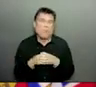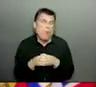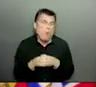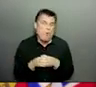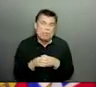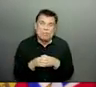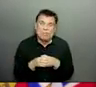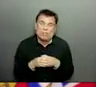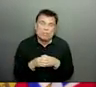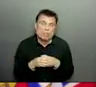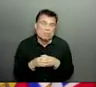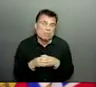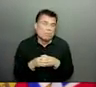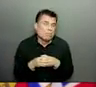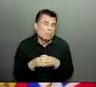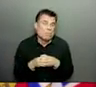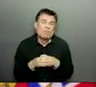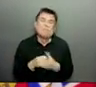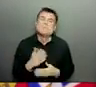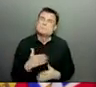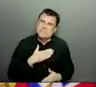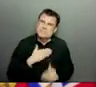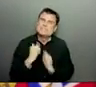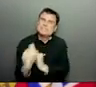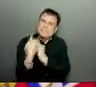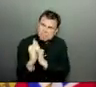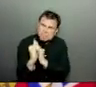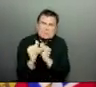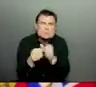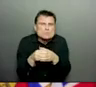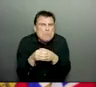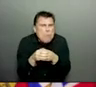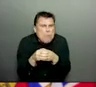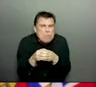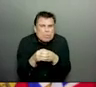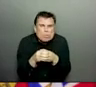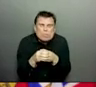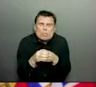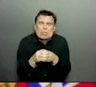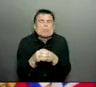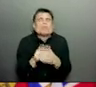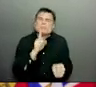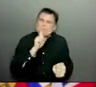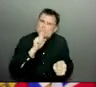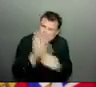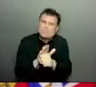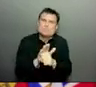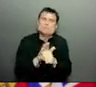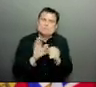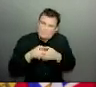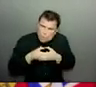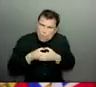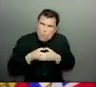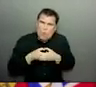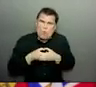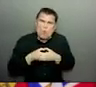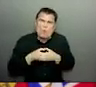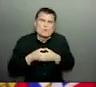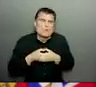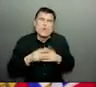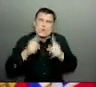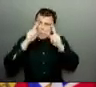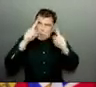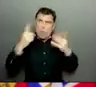ask you to do the same. Make the commitment today. Have a safe holiday celebration. Reach out